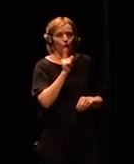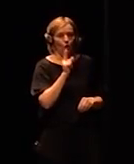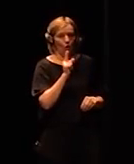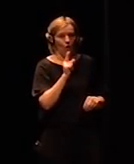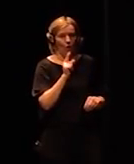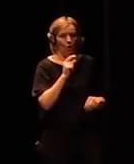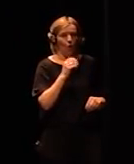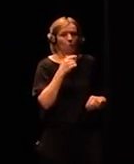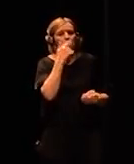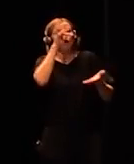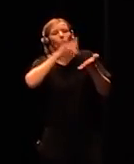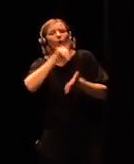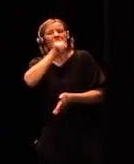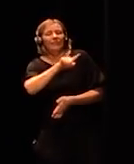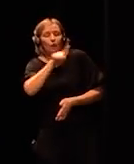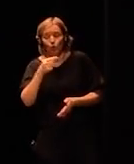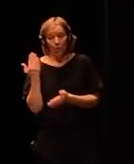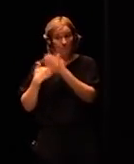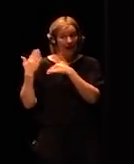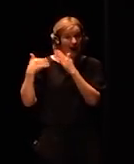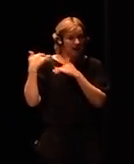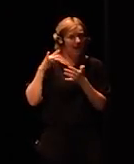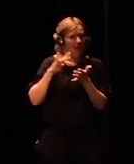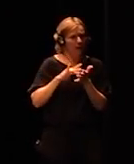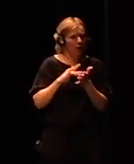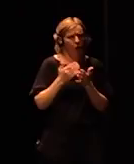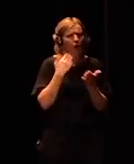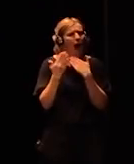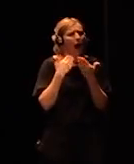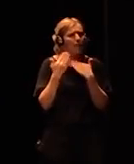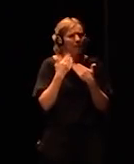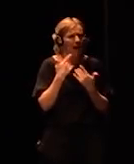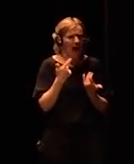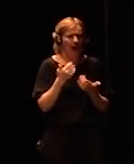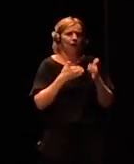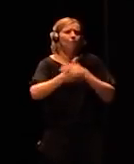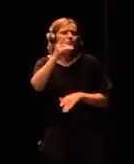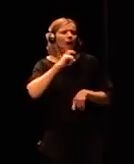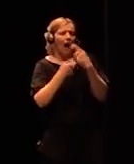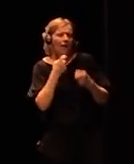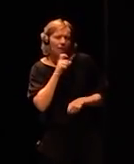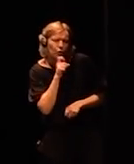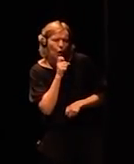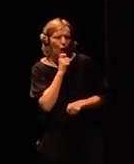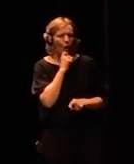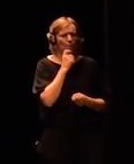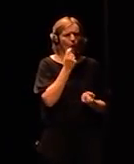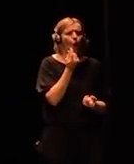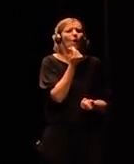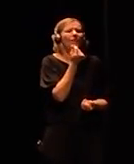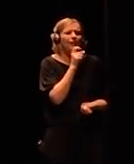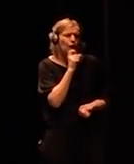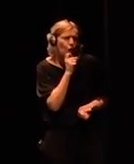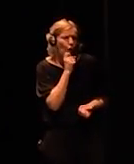we wonder about if we can do something how we can do something what the costs are is it possible to have a robot for elderly